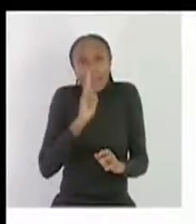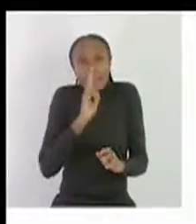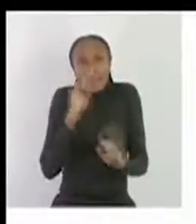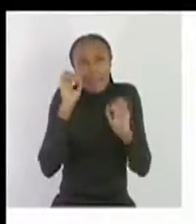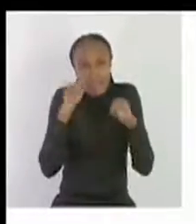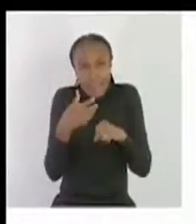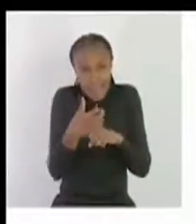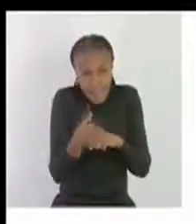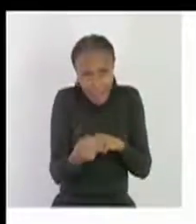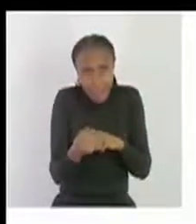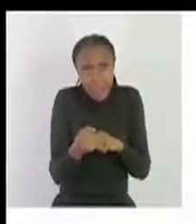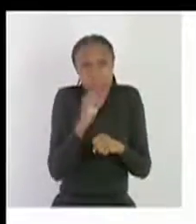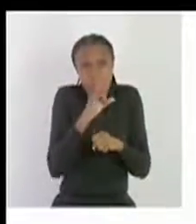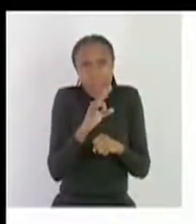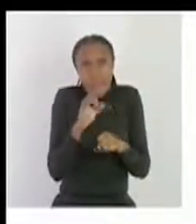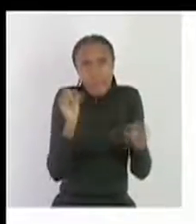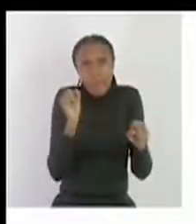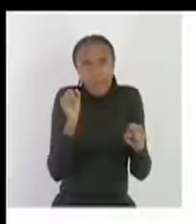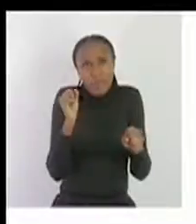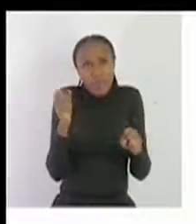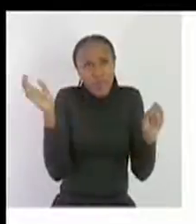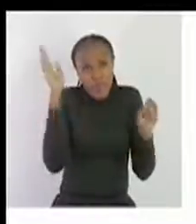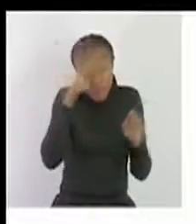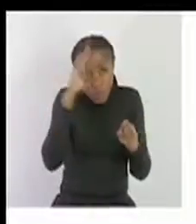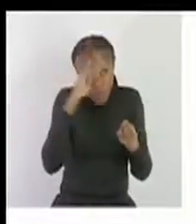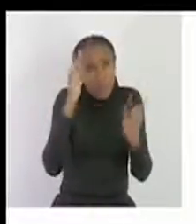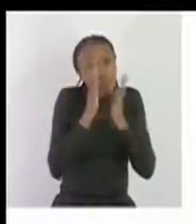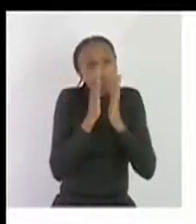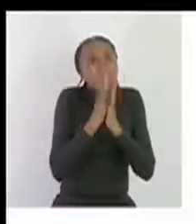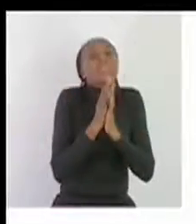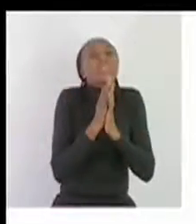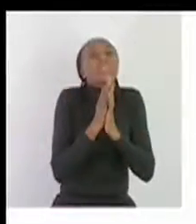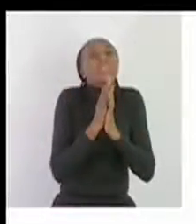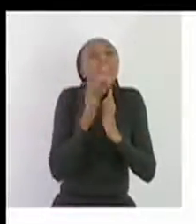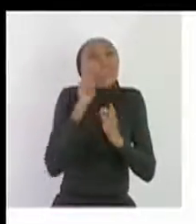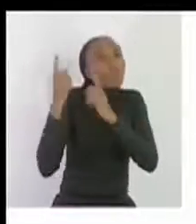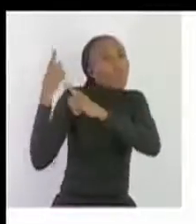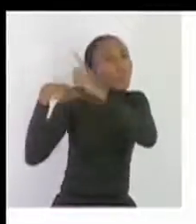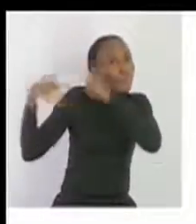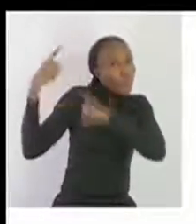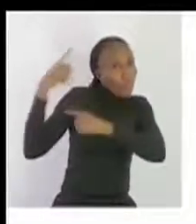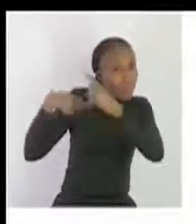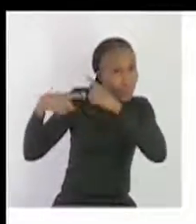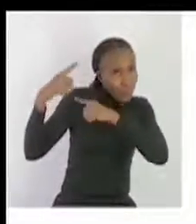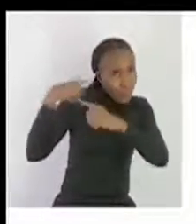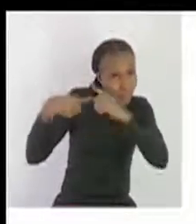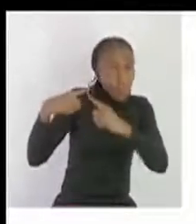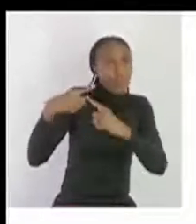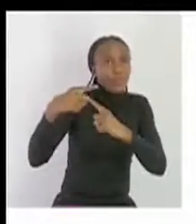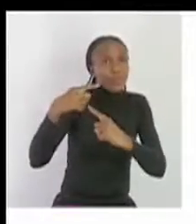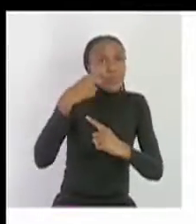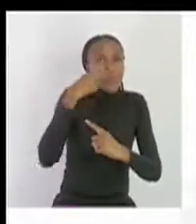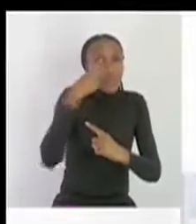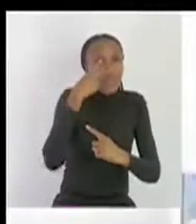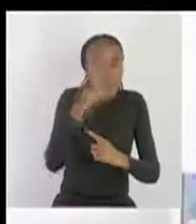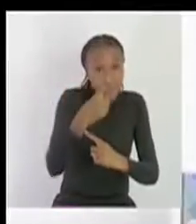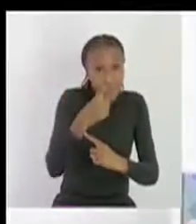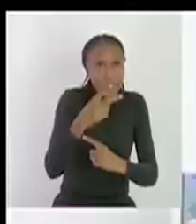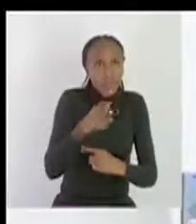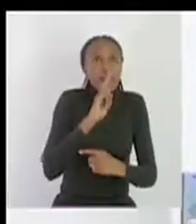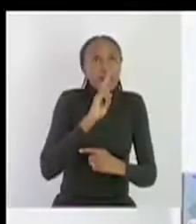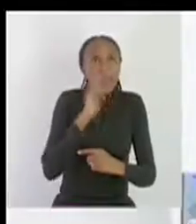these questions or otherwise if you don't get them right i encourage you to go through and then listen to the video once more